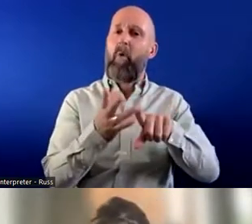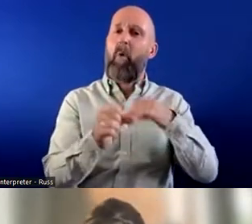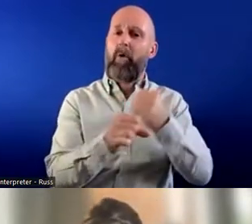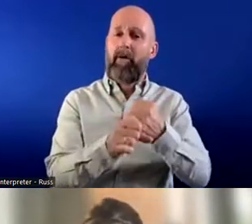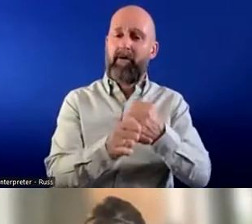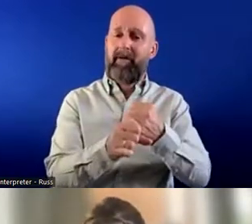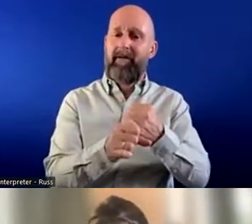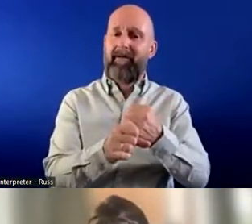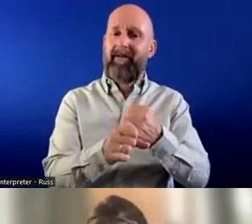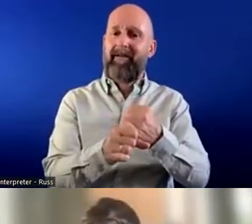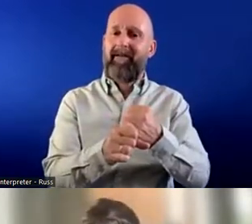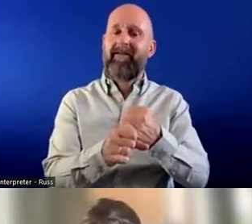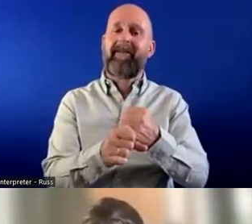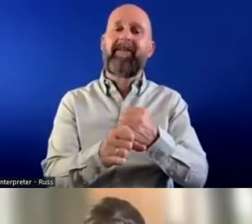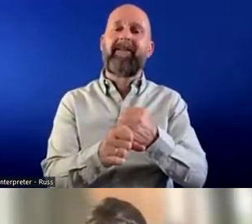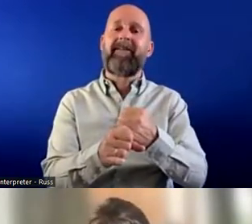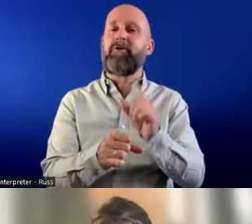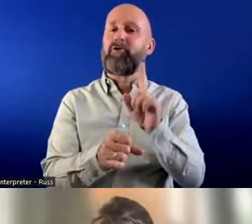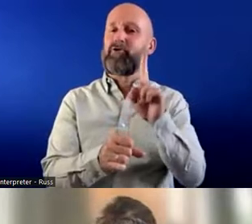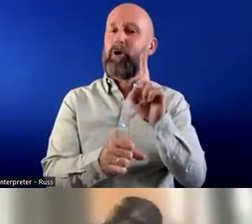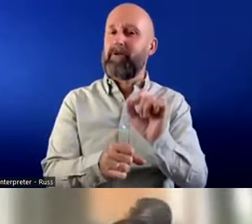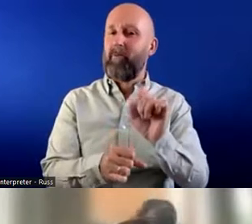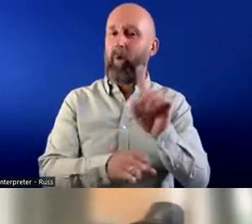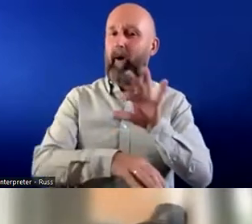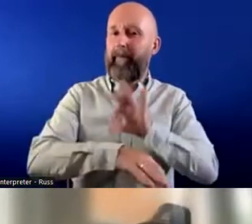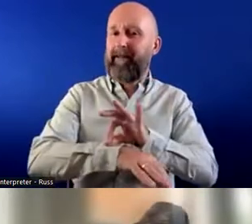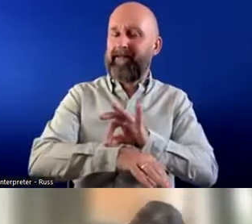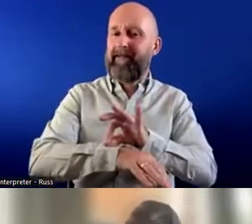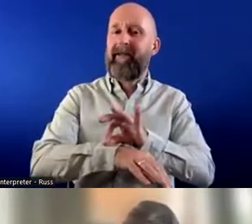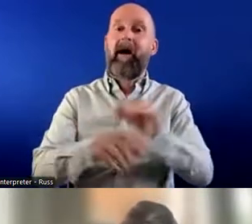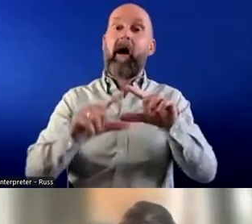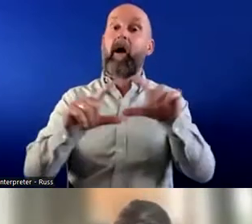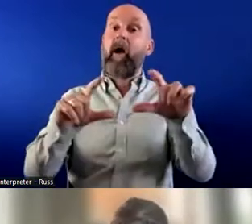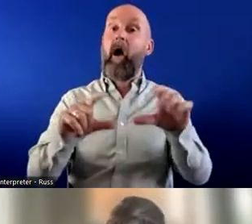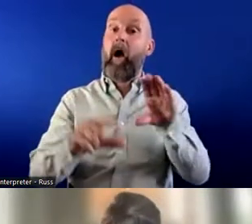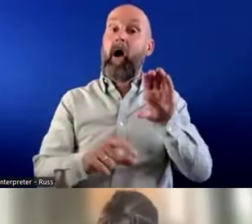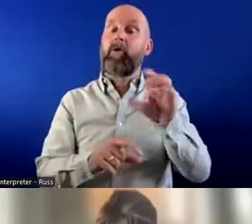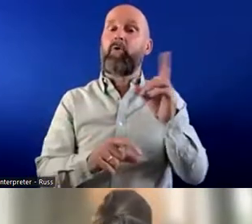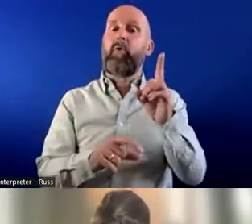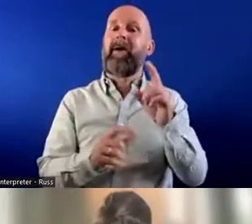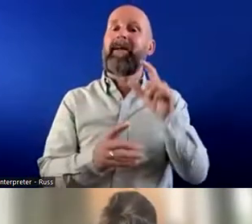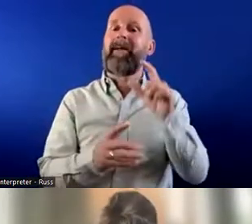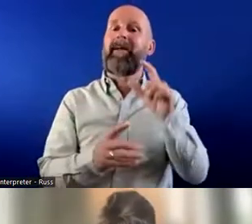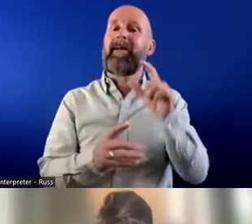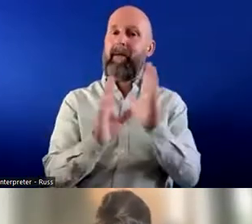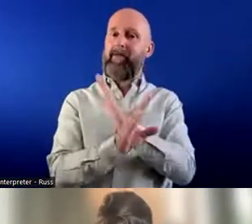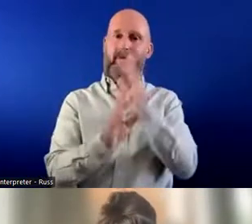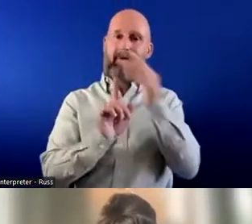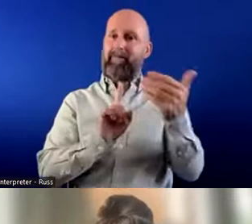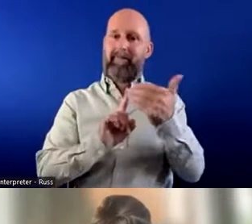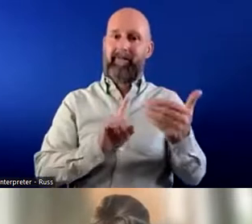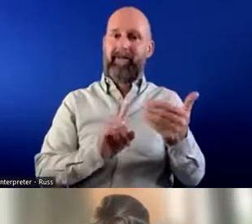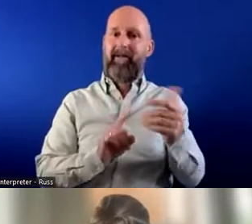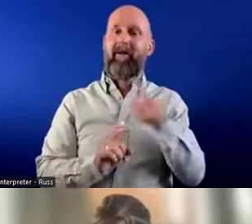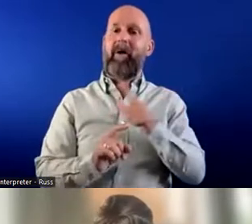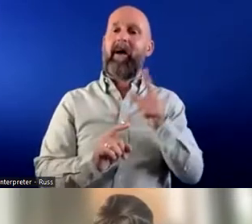which is stands for just a minute. And it's a card that's been designed by people with hidden disabilities. So they get just that minute